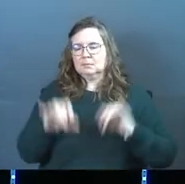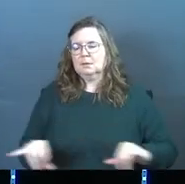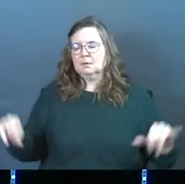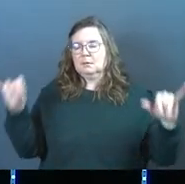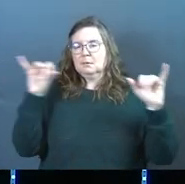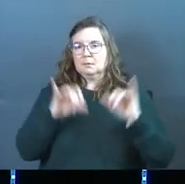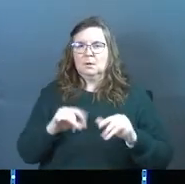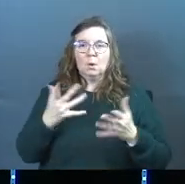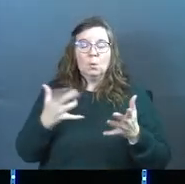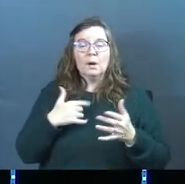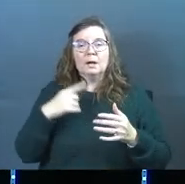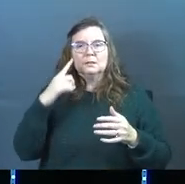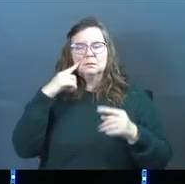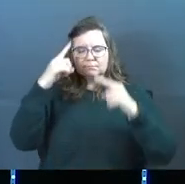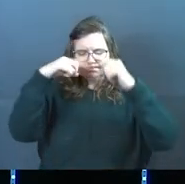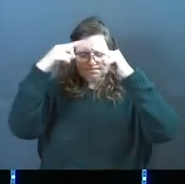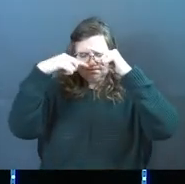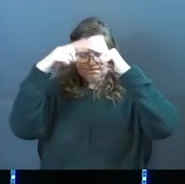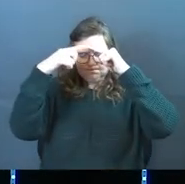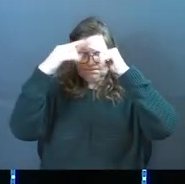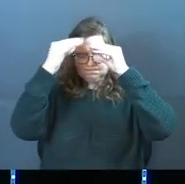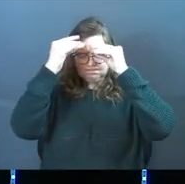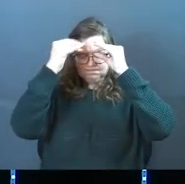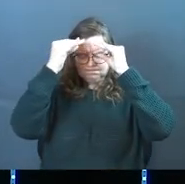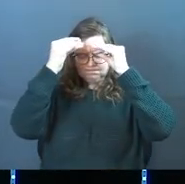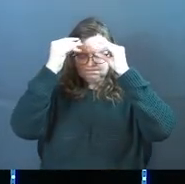times before, what's the soundtrack that you're hearing?